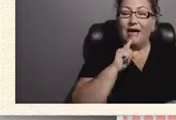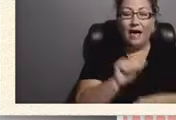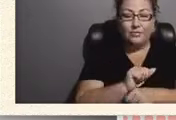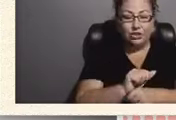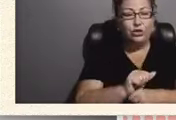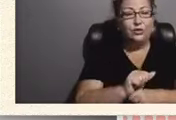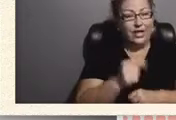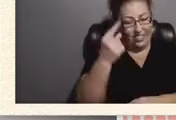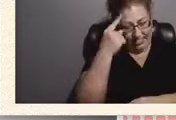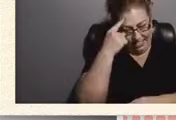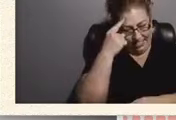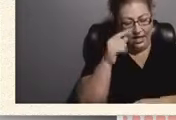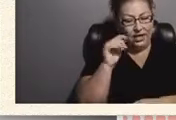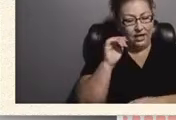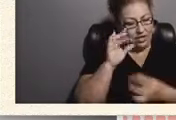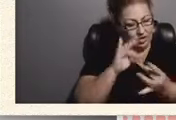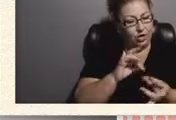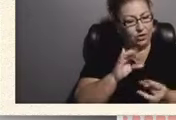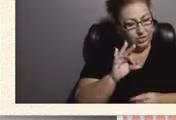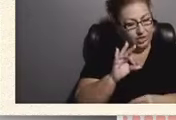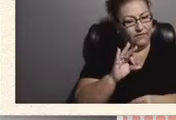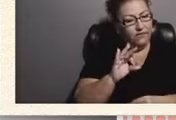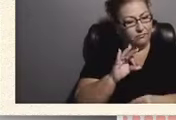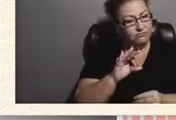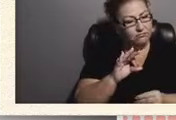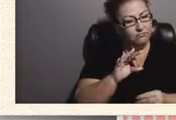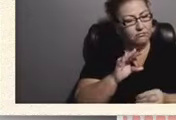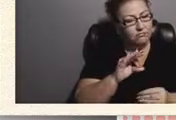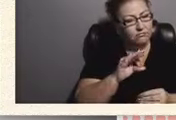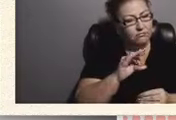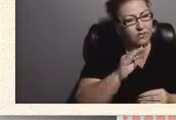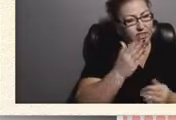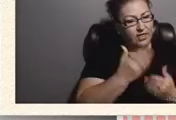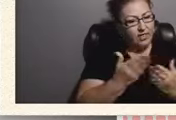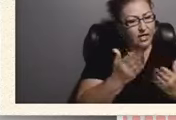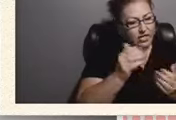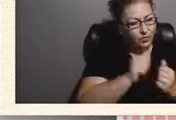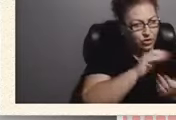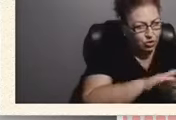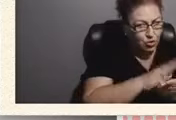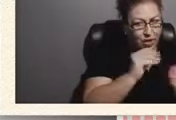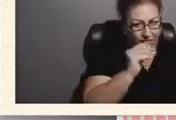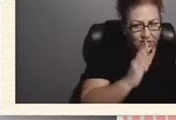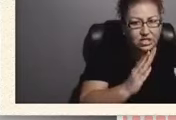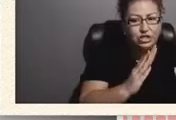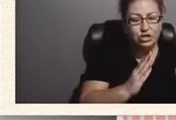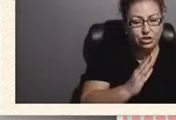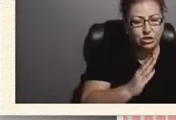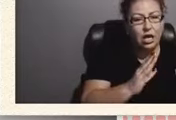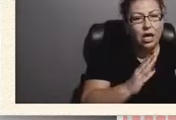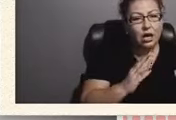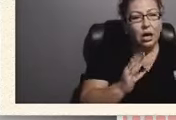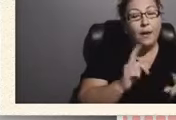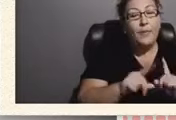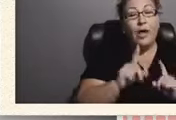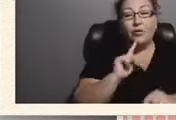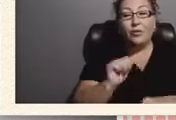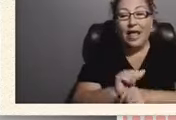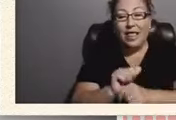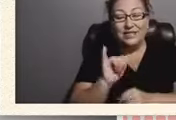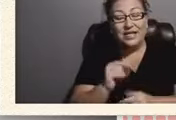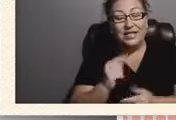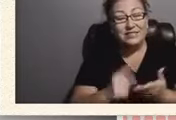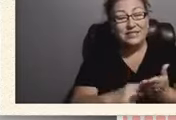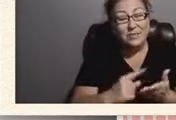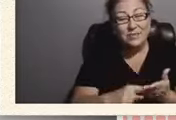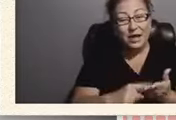in terms of partnerships with the school and the teachers. But the reality is that sometimes it's very